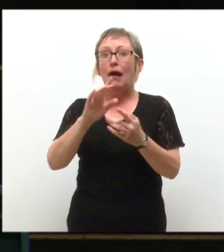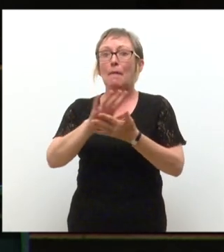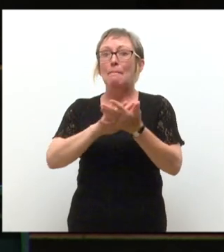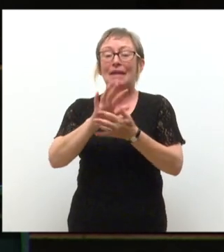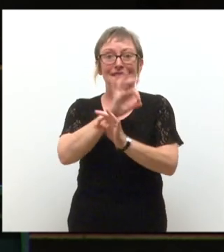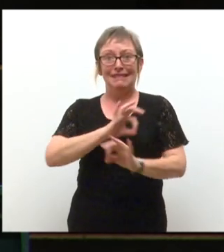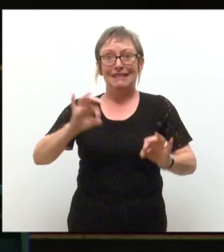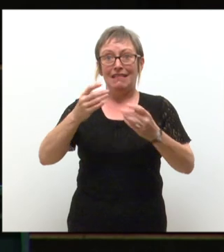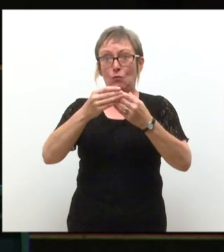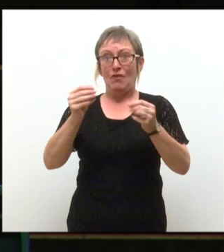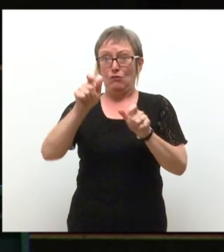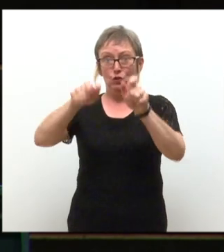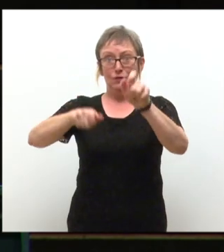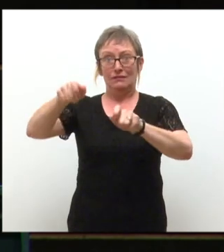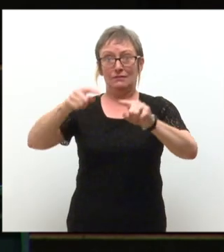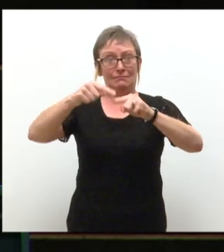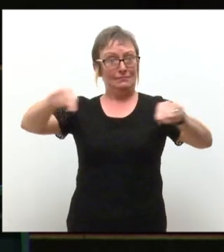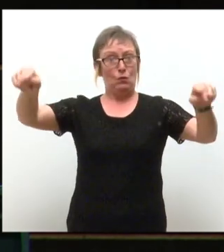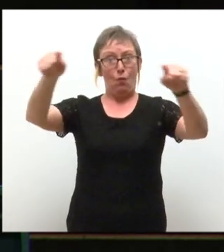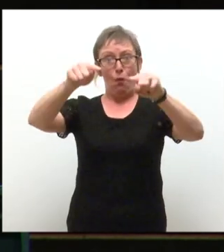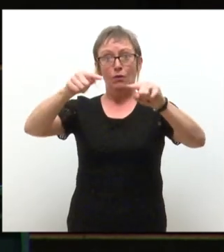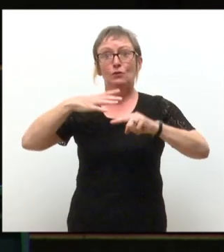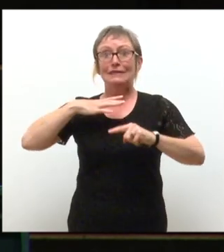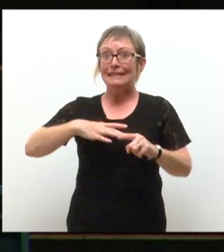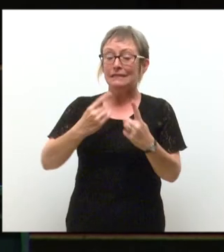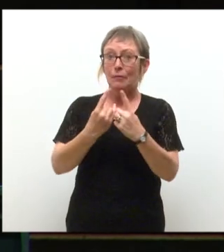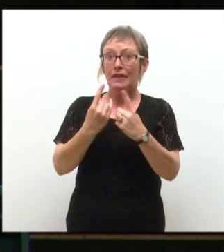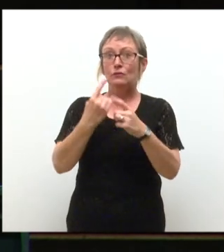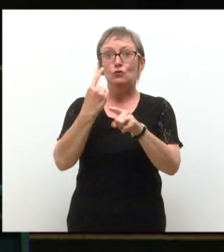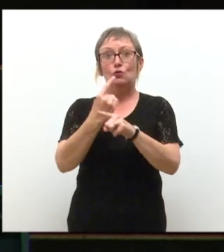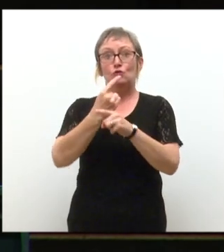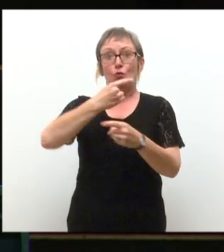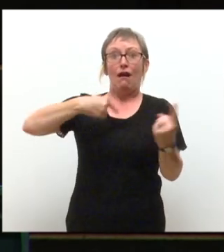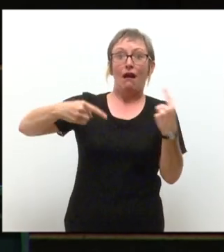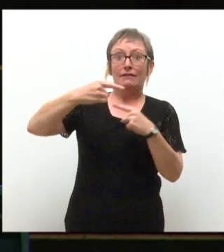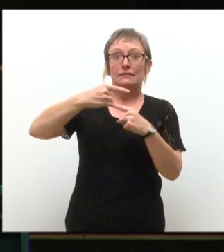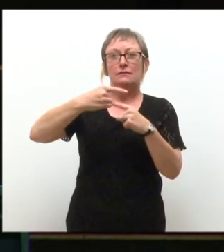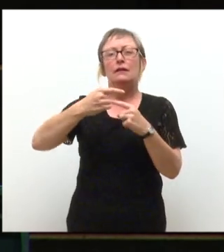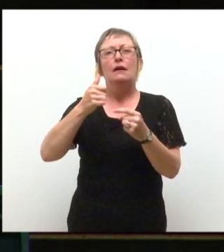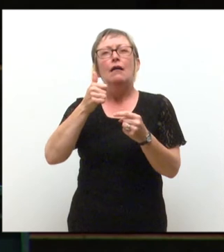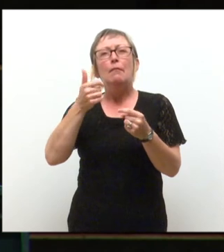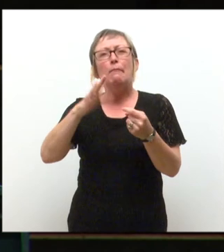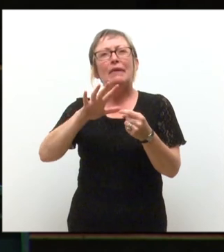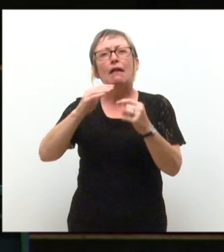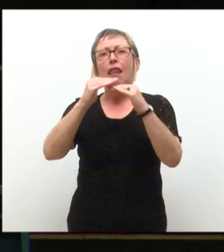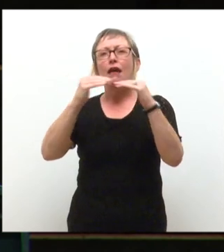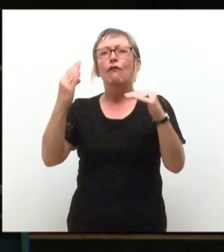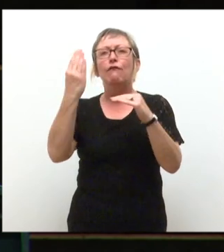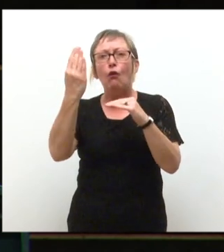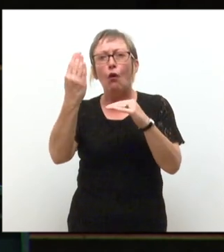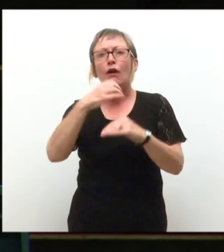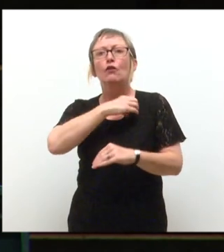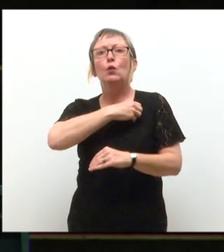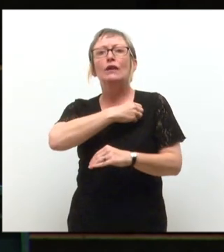every one of you. So whatever you need, please come and speak to our student hub, which is the HIVE in Level 4 in DUSA, the Union.